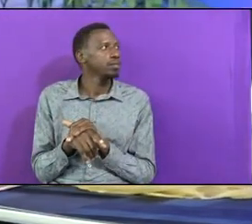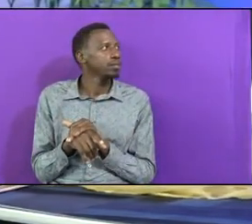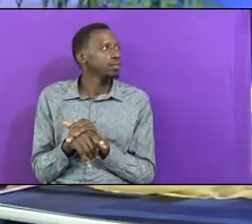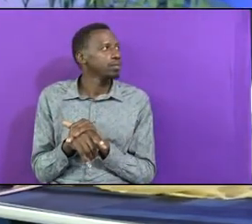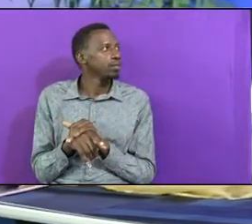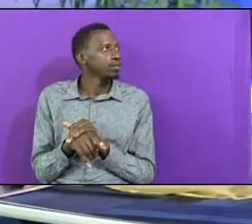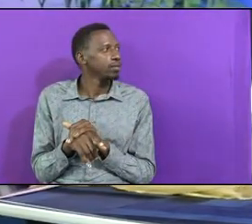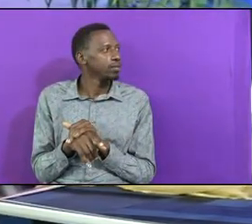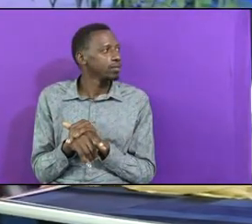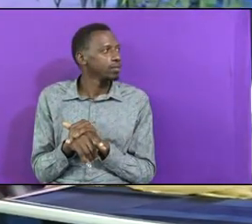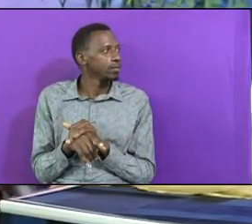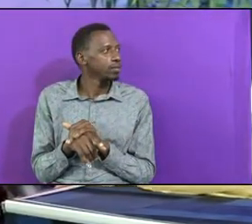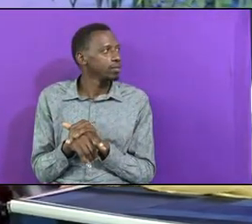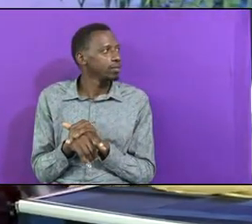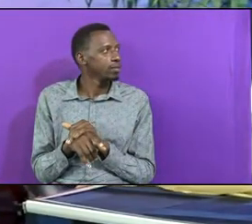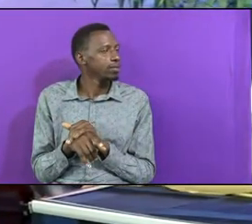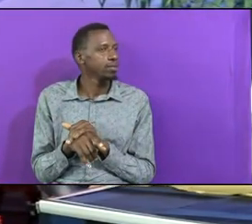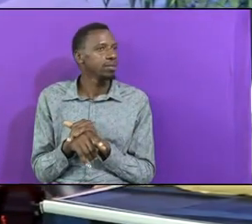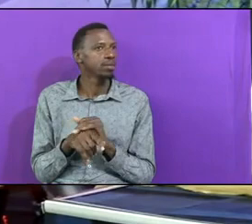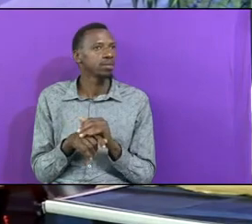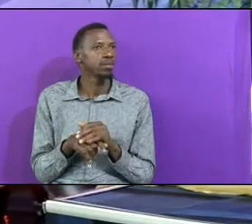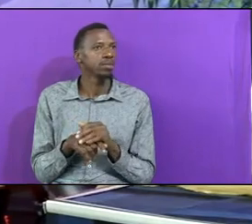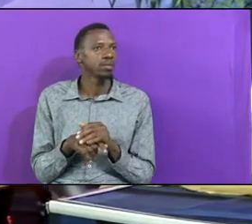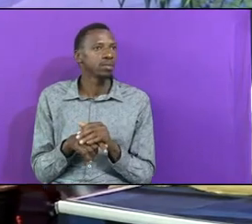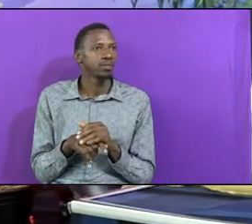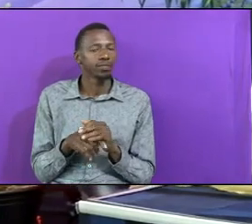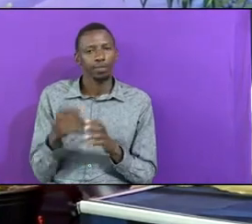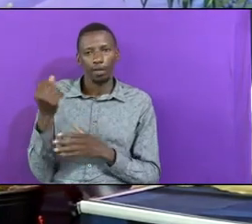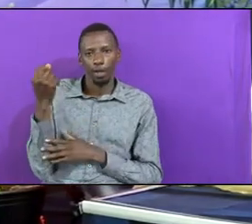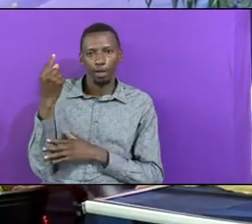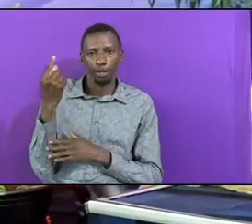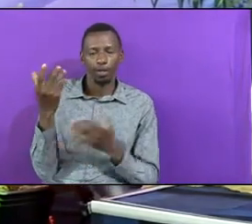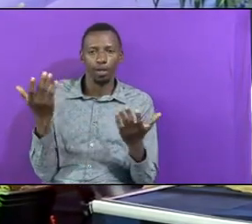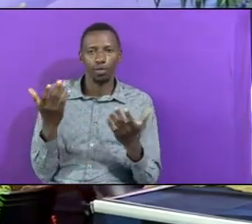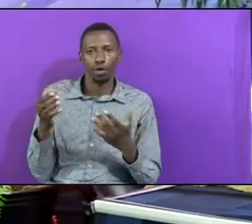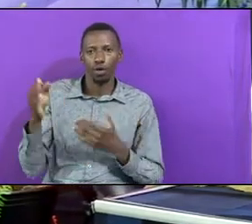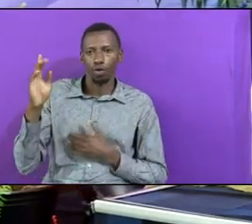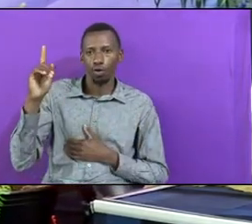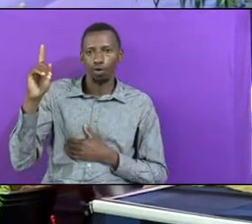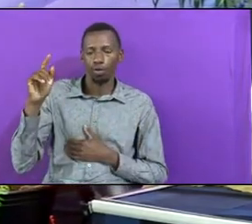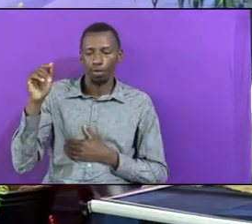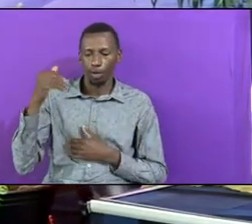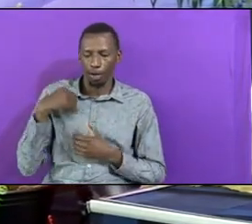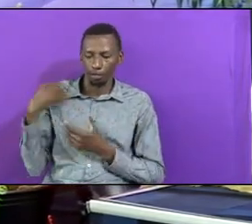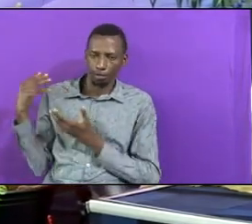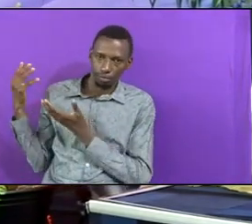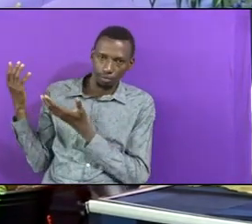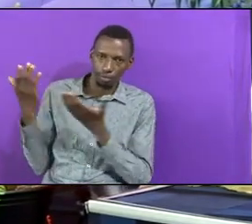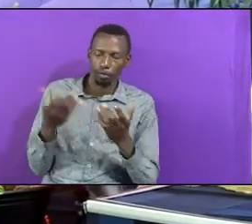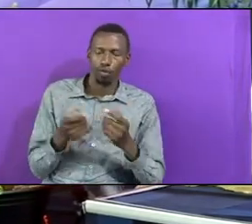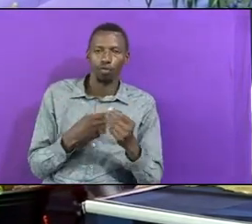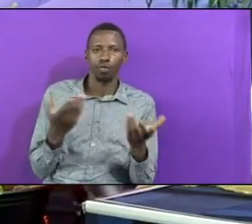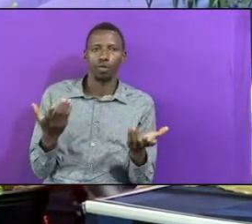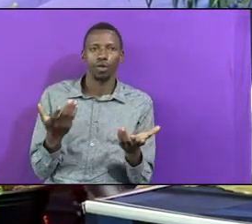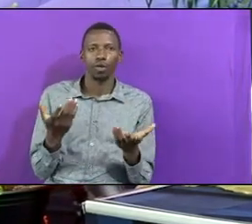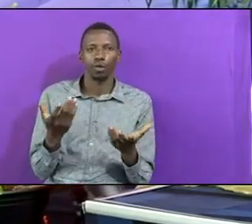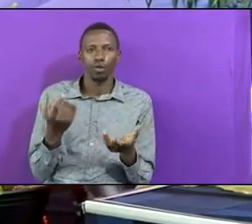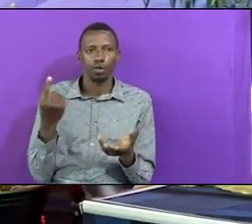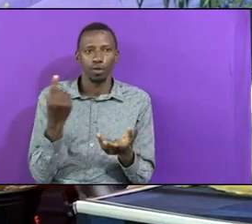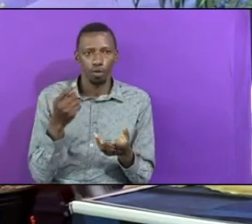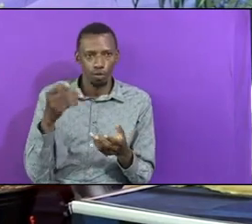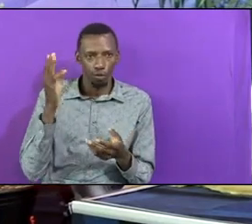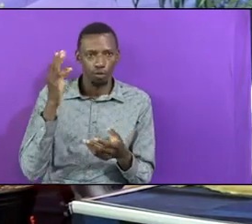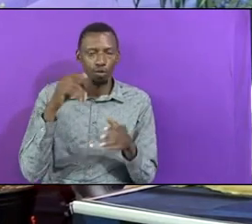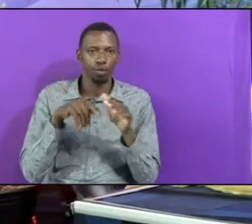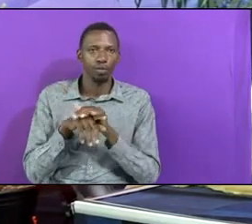Understand Where God Has Brought You From Because Not Everybody Can Enter That Gate It Takes God To